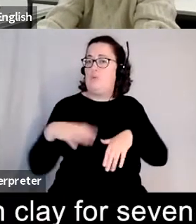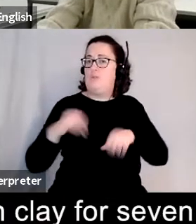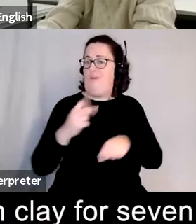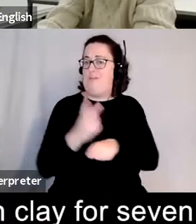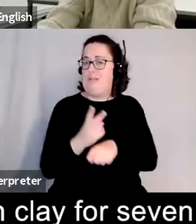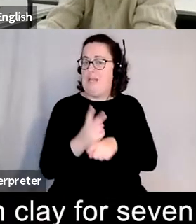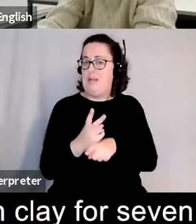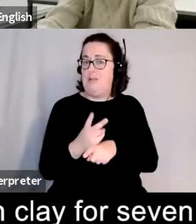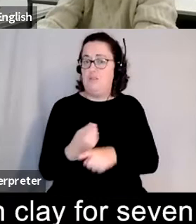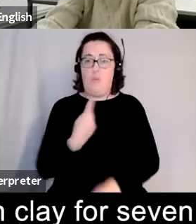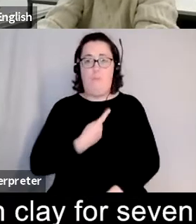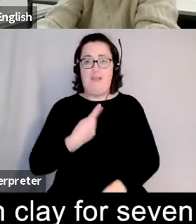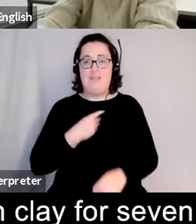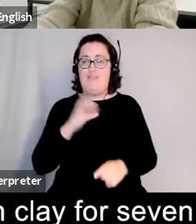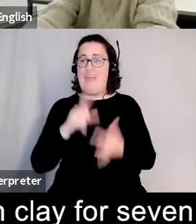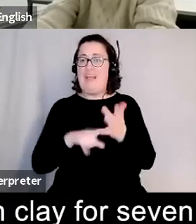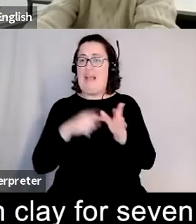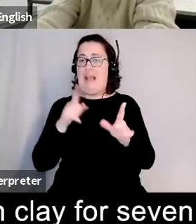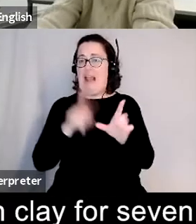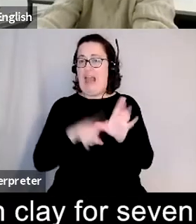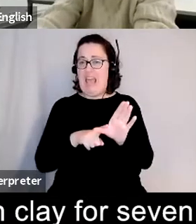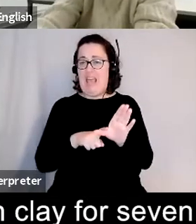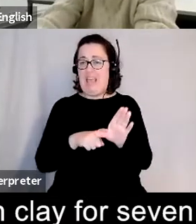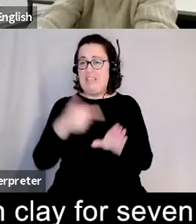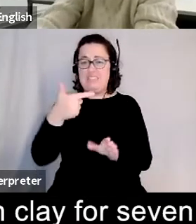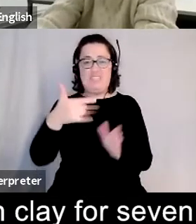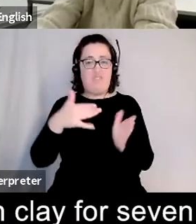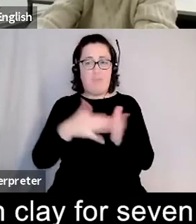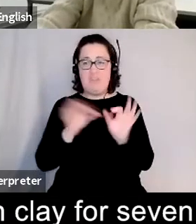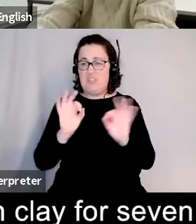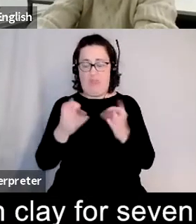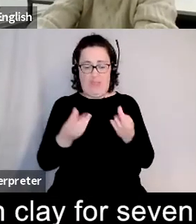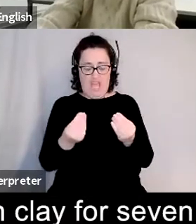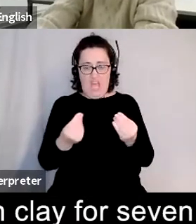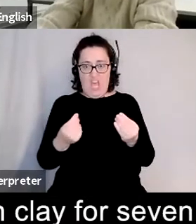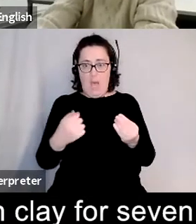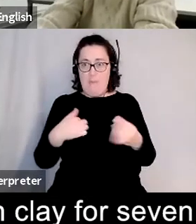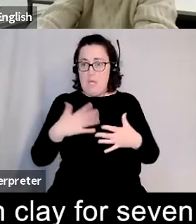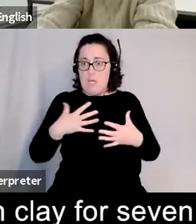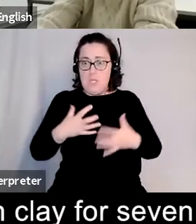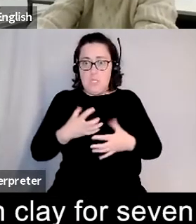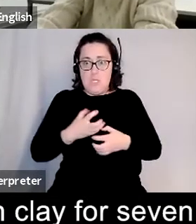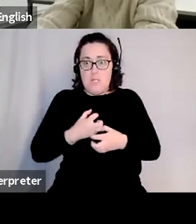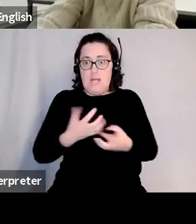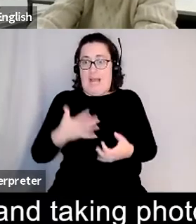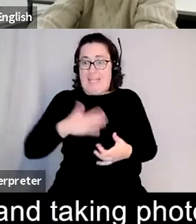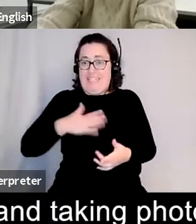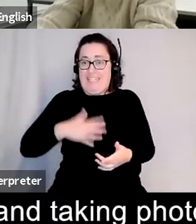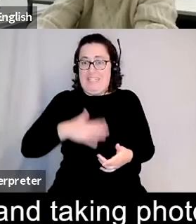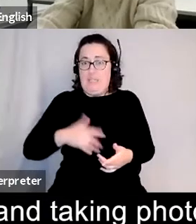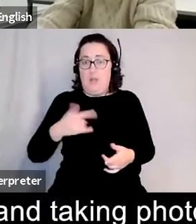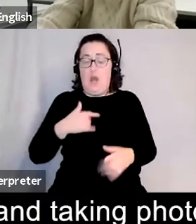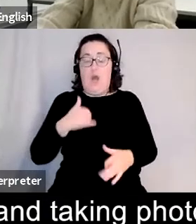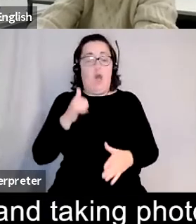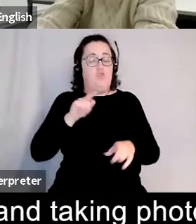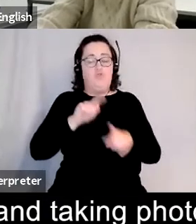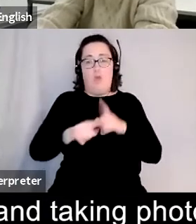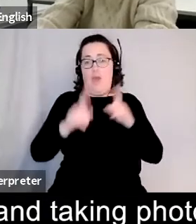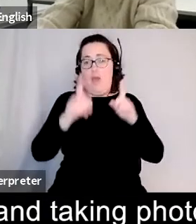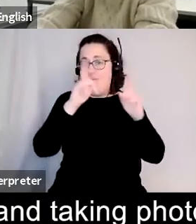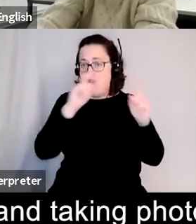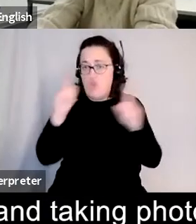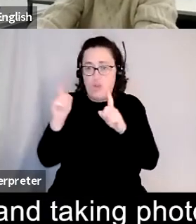haven't didn't touch clay for seven months and that was driving me insane and i i led to photography and taking